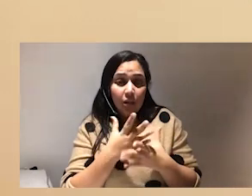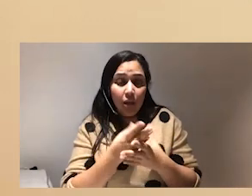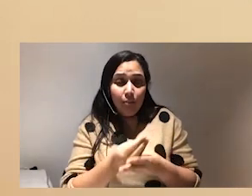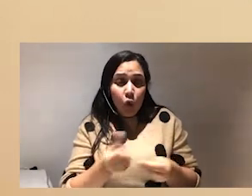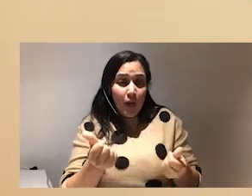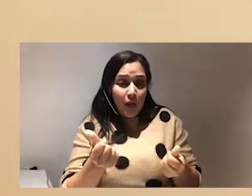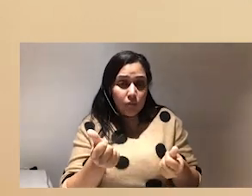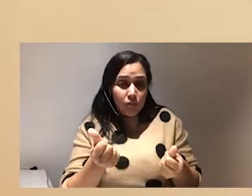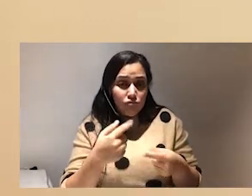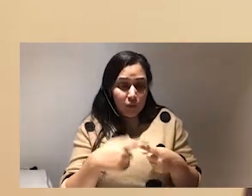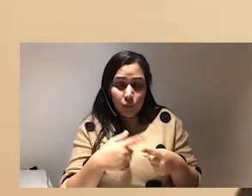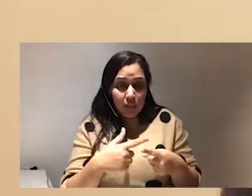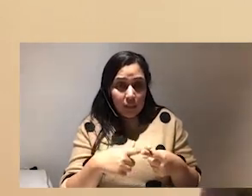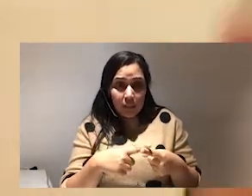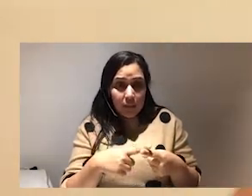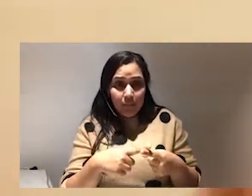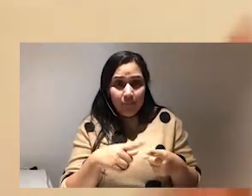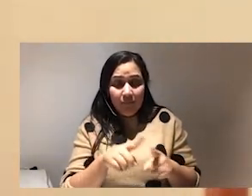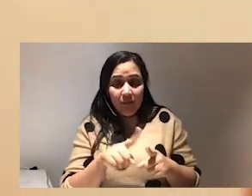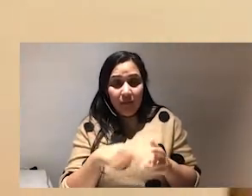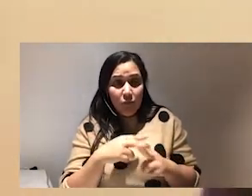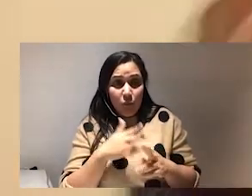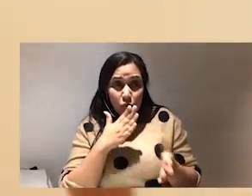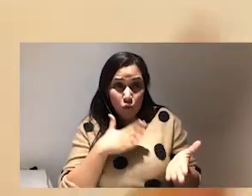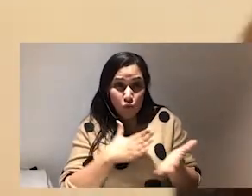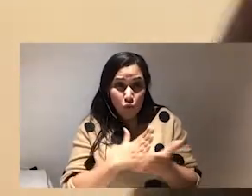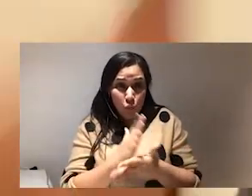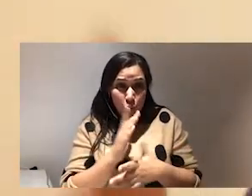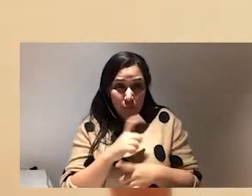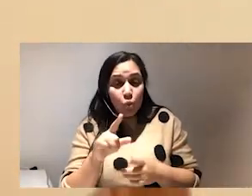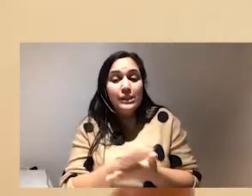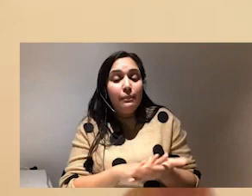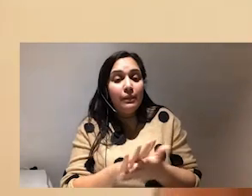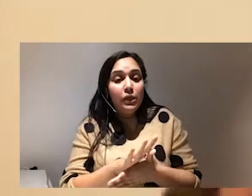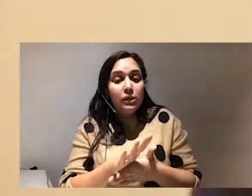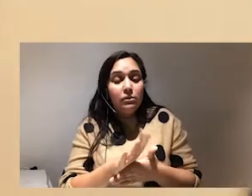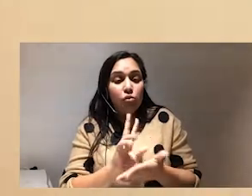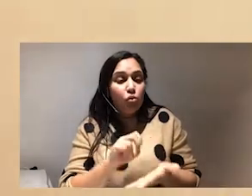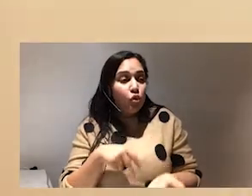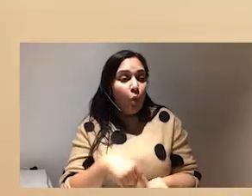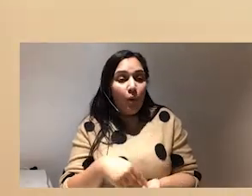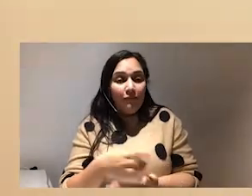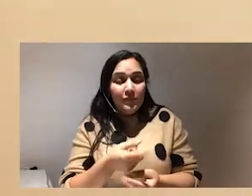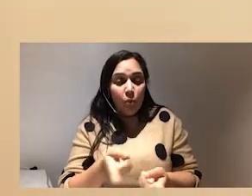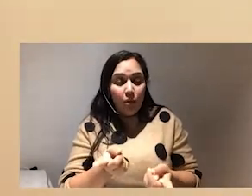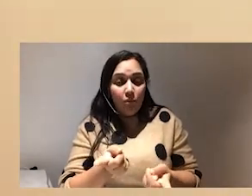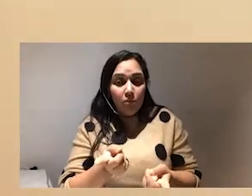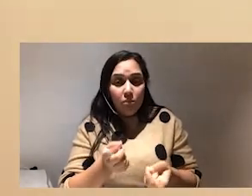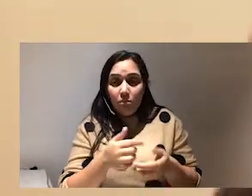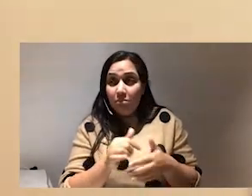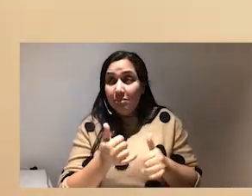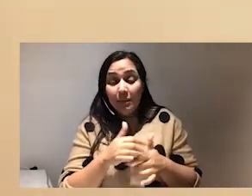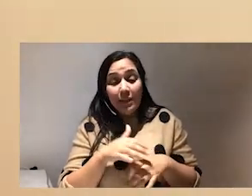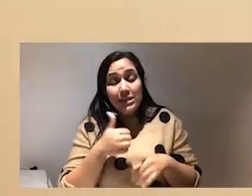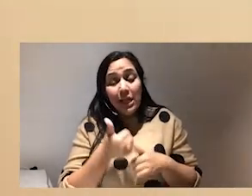um and if we want to do true community what does it mean to show up for somebody and that may mean helping them with their